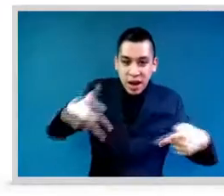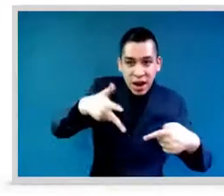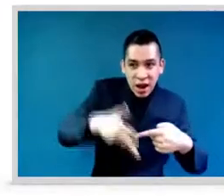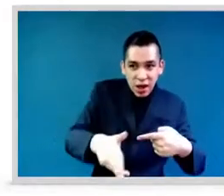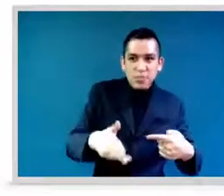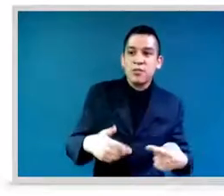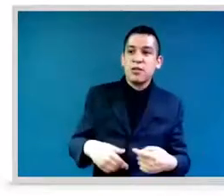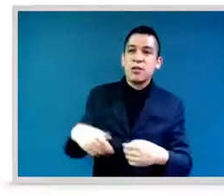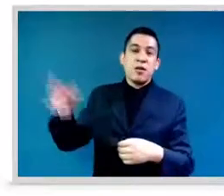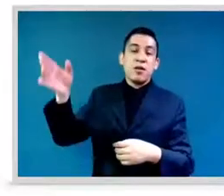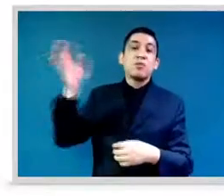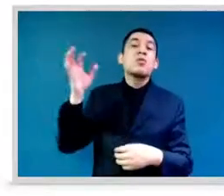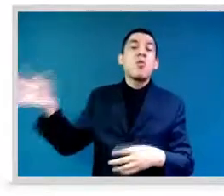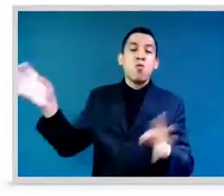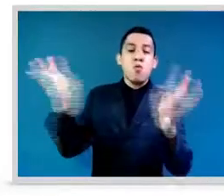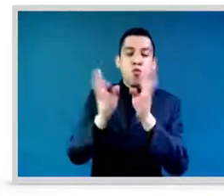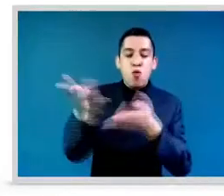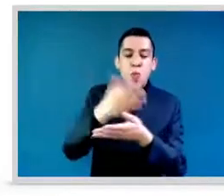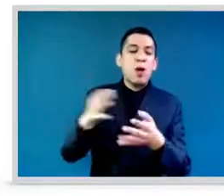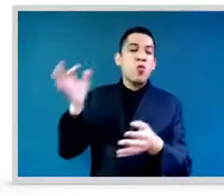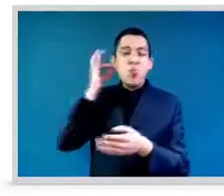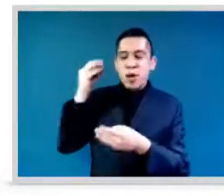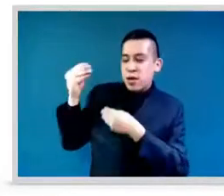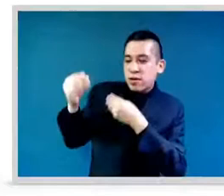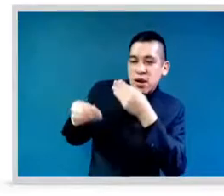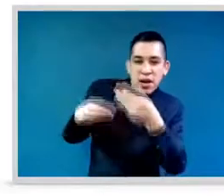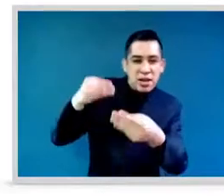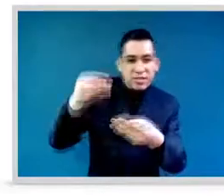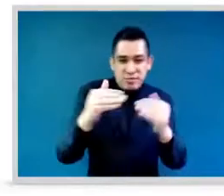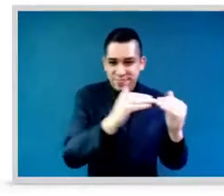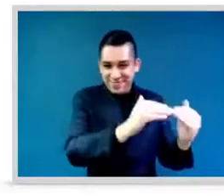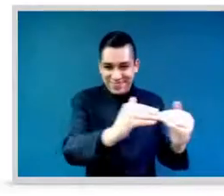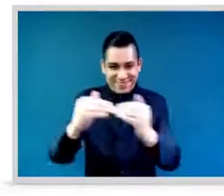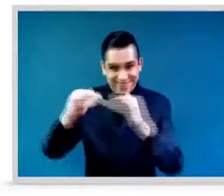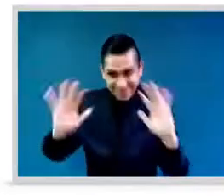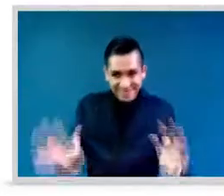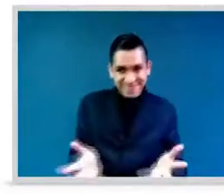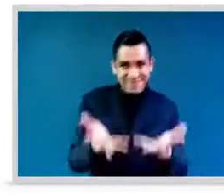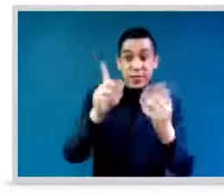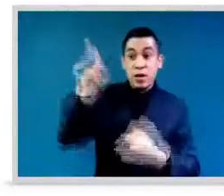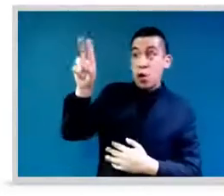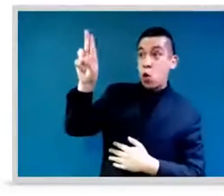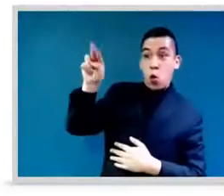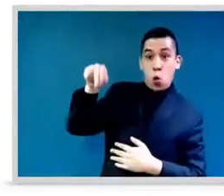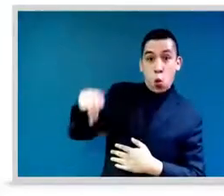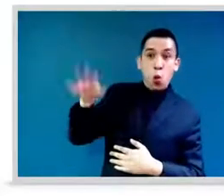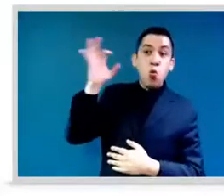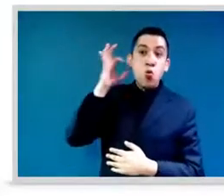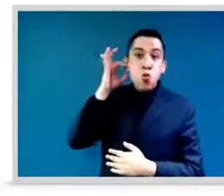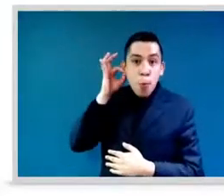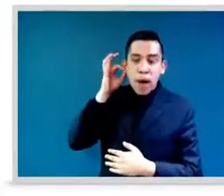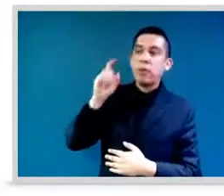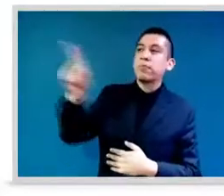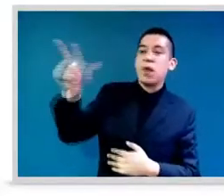Convocado por la ONU Mujeres y co-presidido por los gobiernos de Francia y de México. Este foro